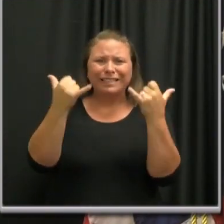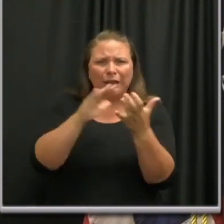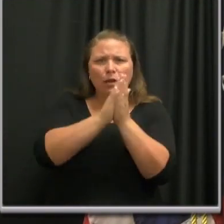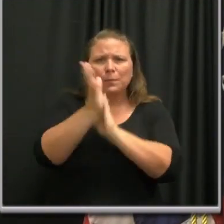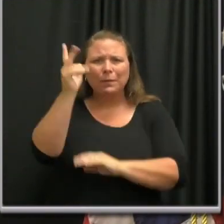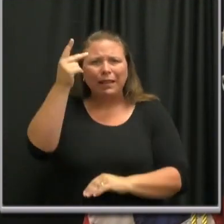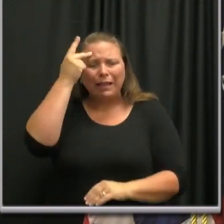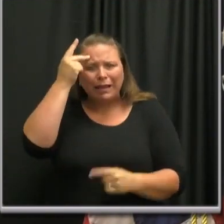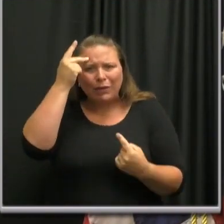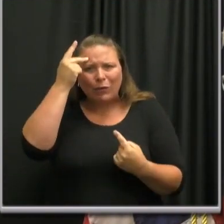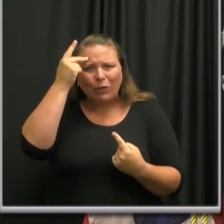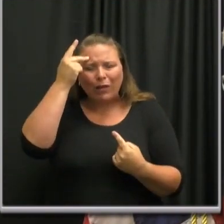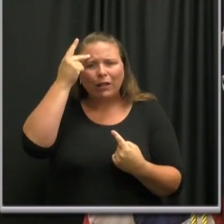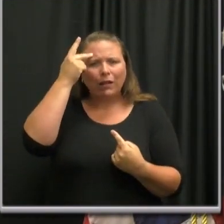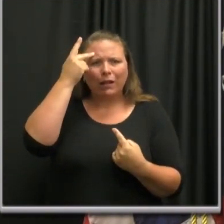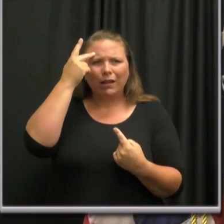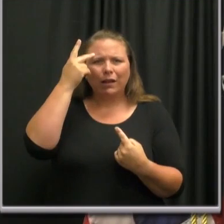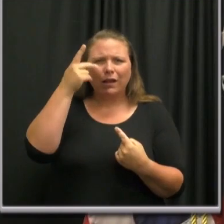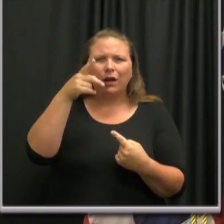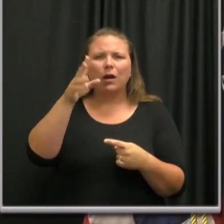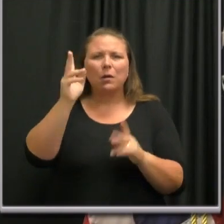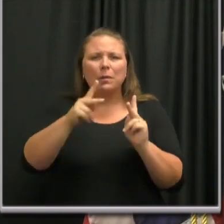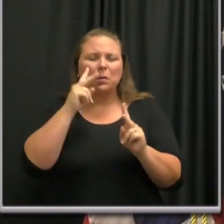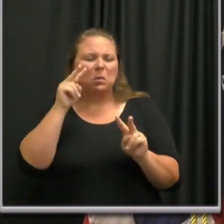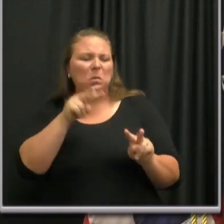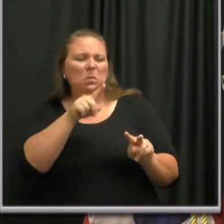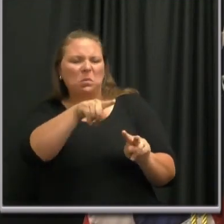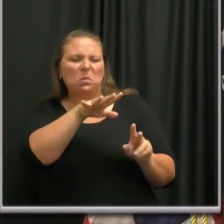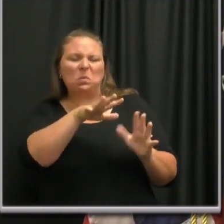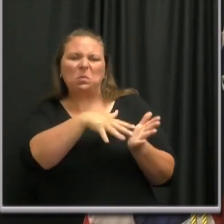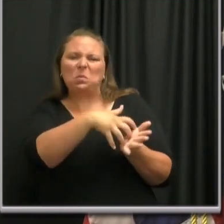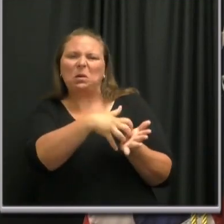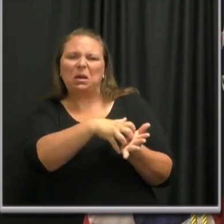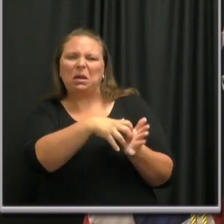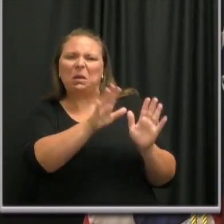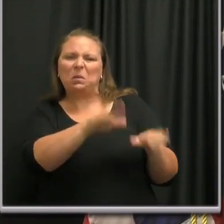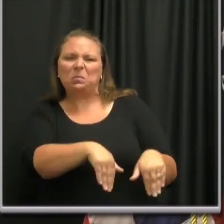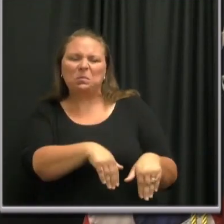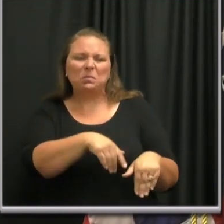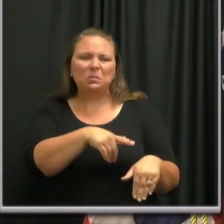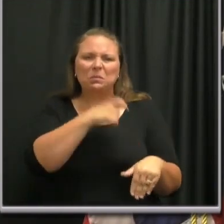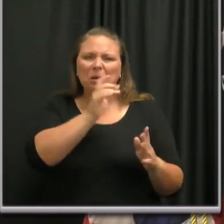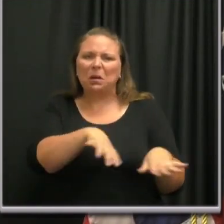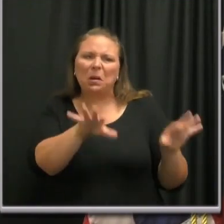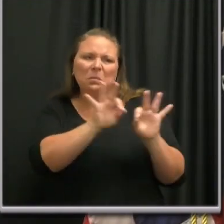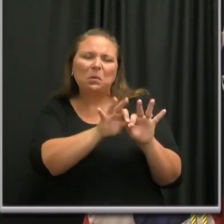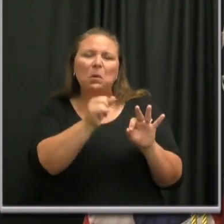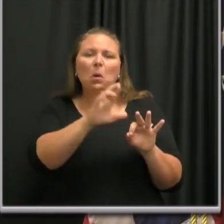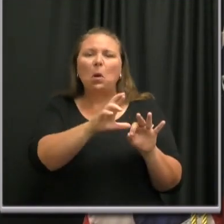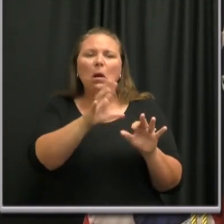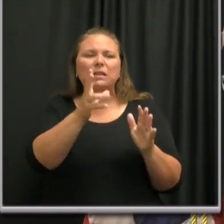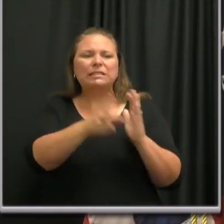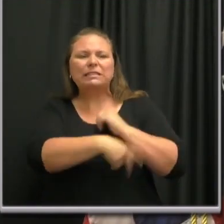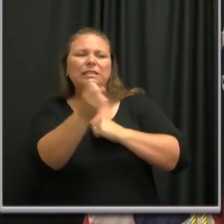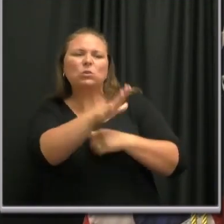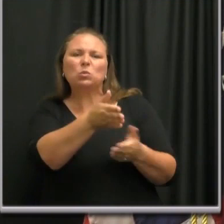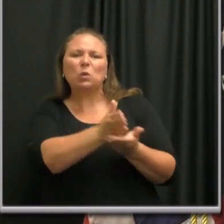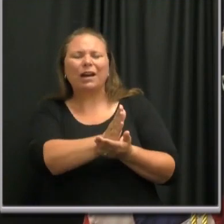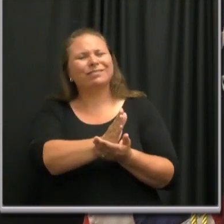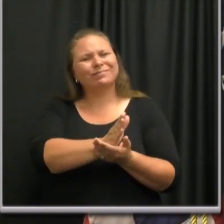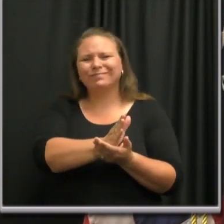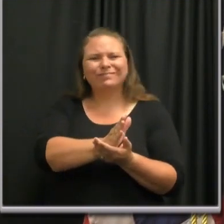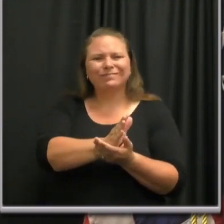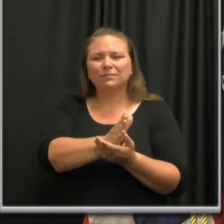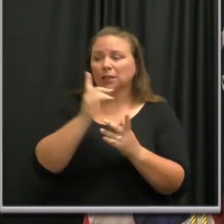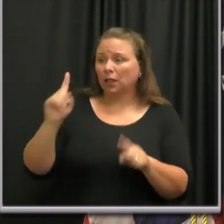or being viewed as being weak or contextualized as forgoing our constitutional rights. It's been a